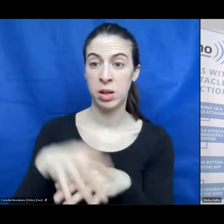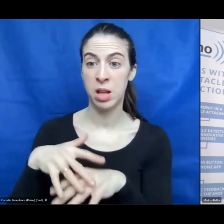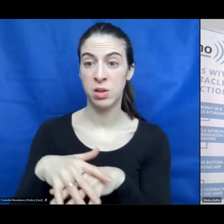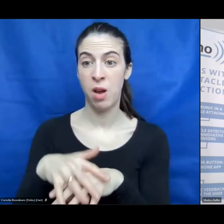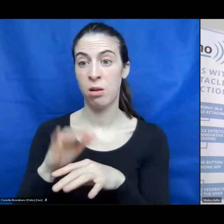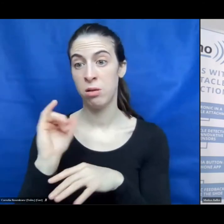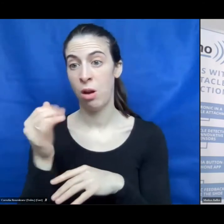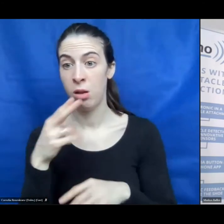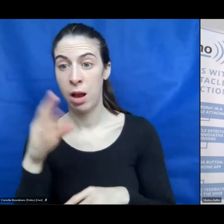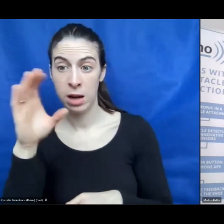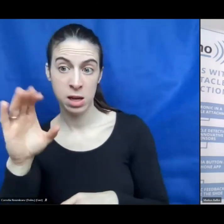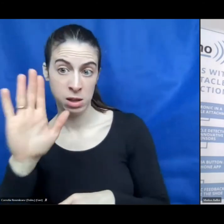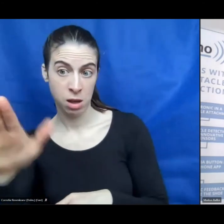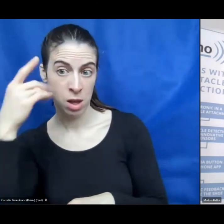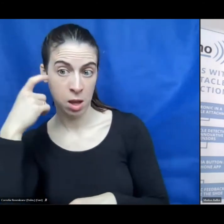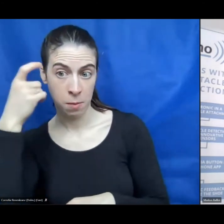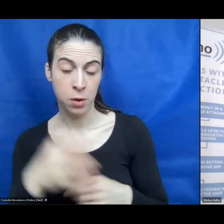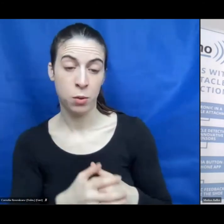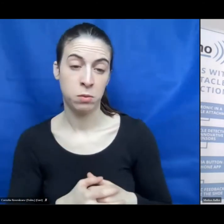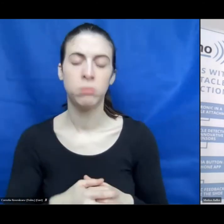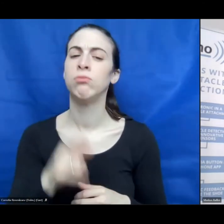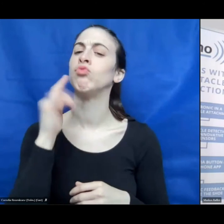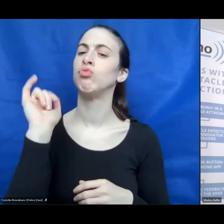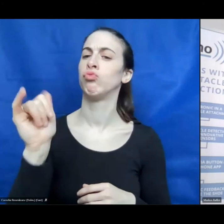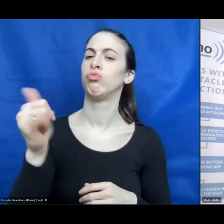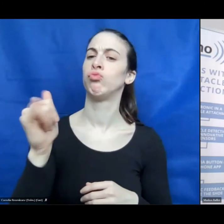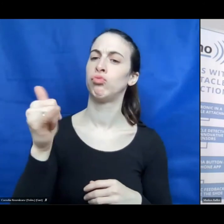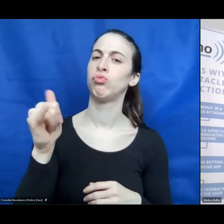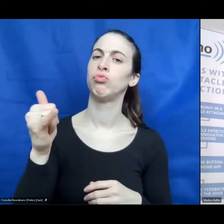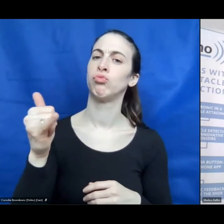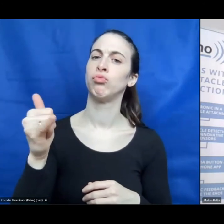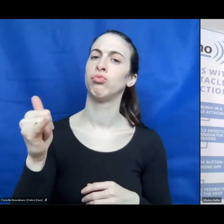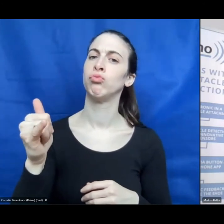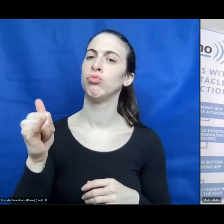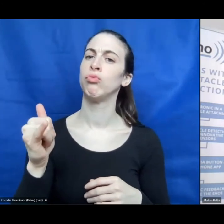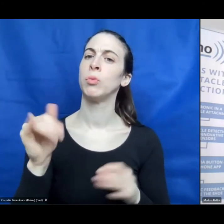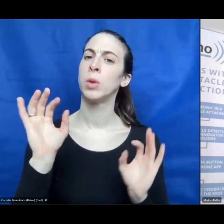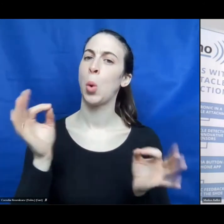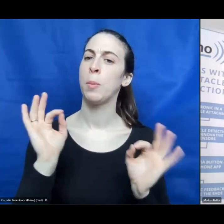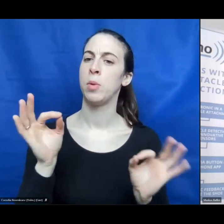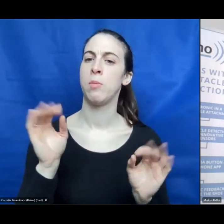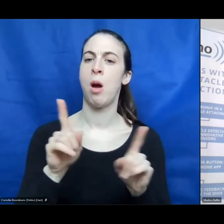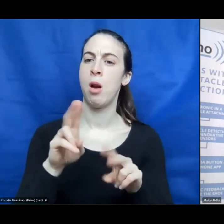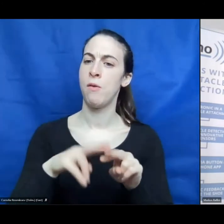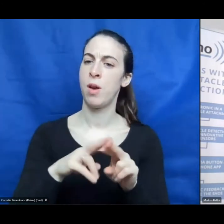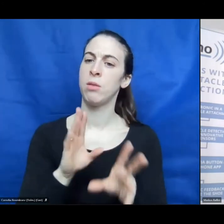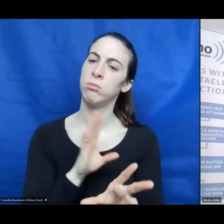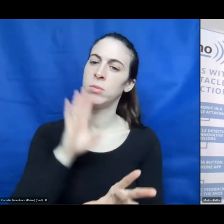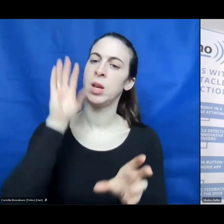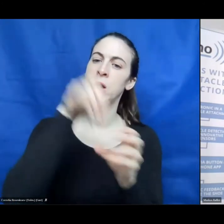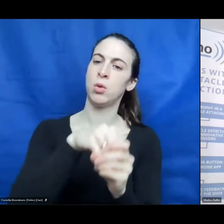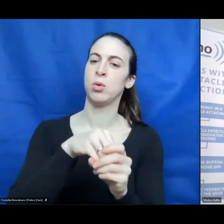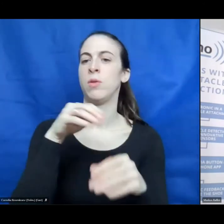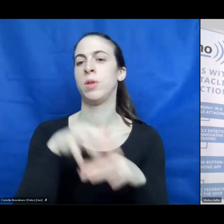do you think, Christian? Of course. I think the best way is to be an inclusive network. Everyone